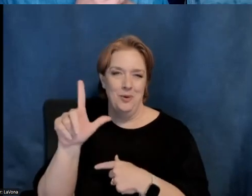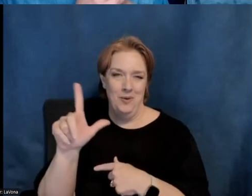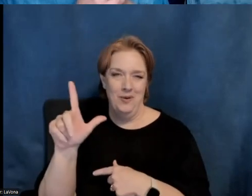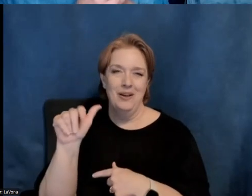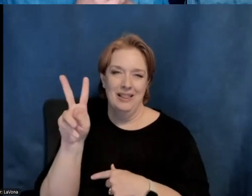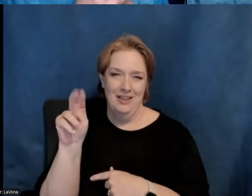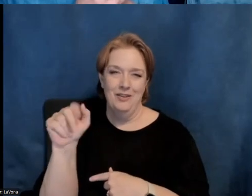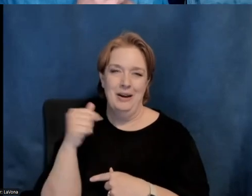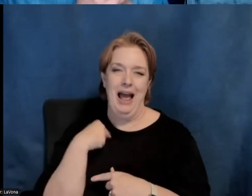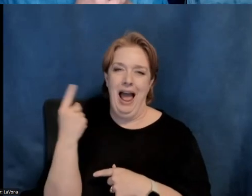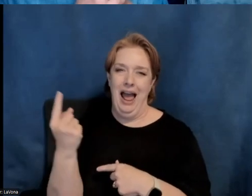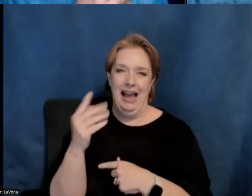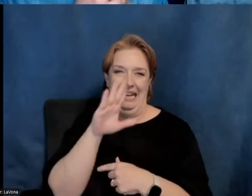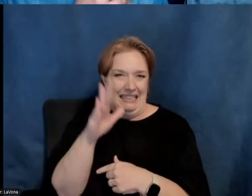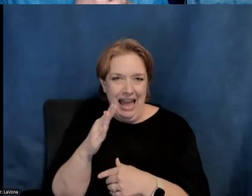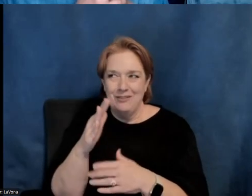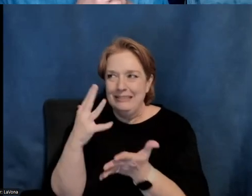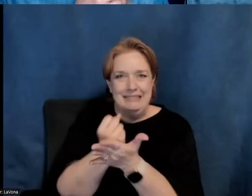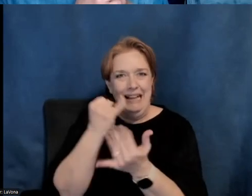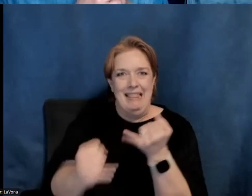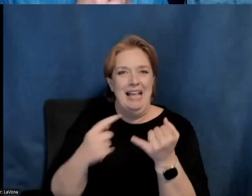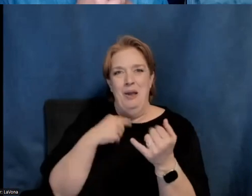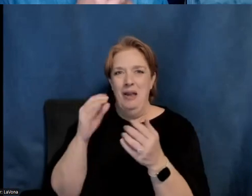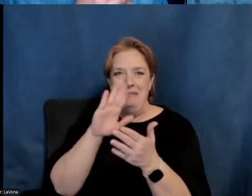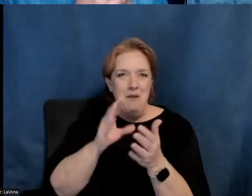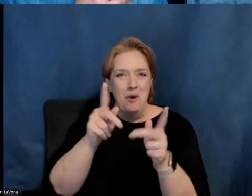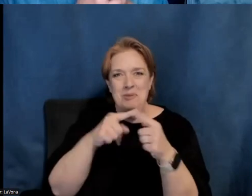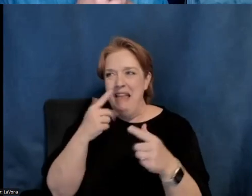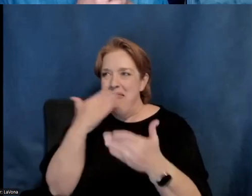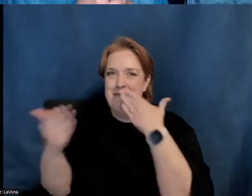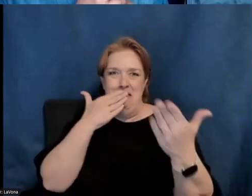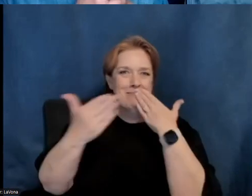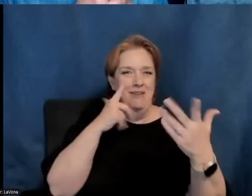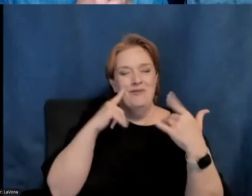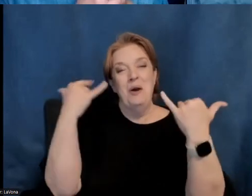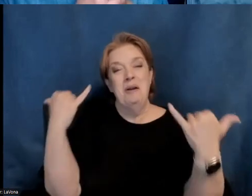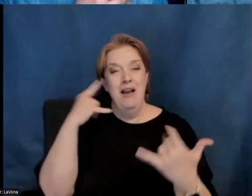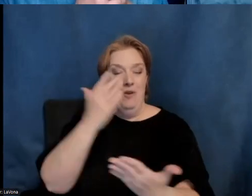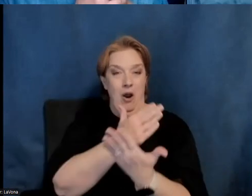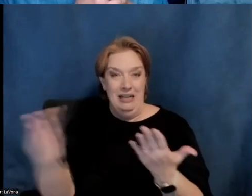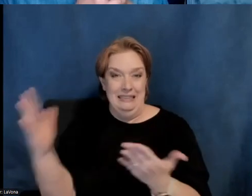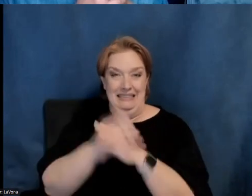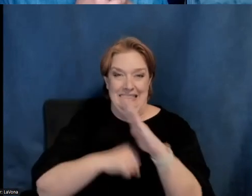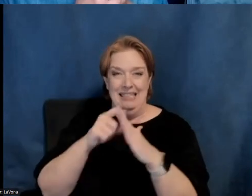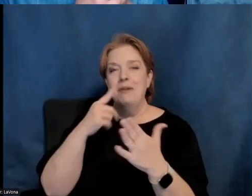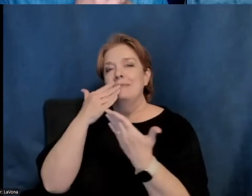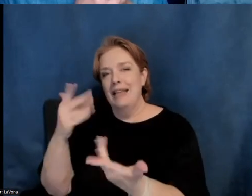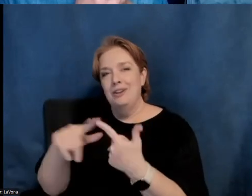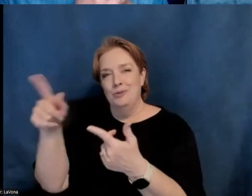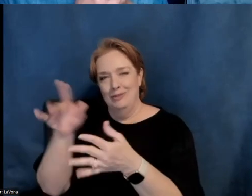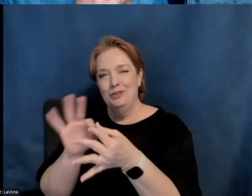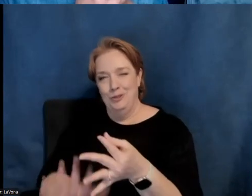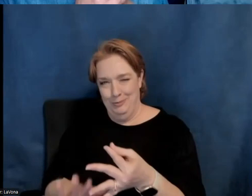never get to say thank you because I never take us out. So I'll, I'll say for the entire season, thank you, Lavona. Thank you,